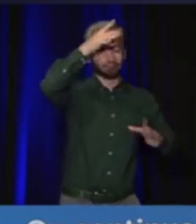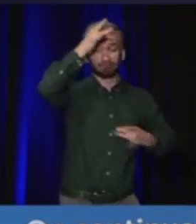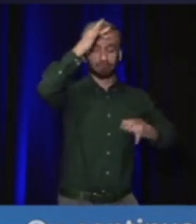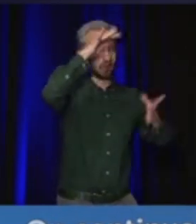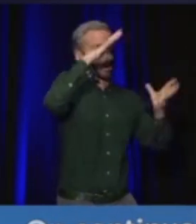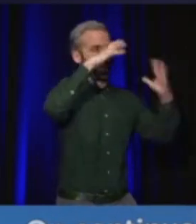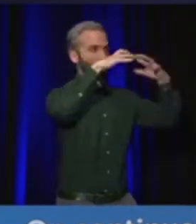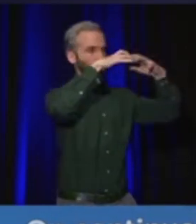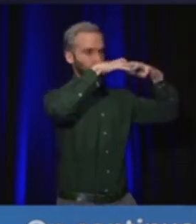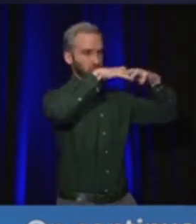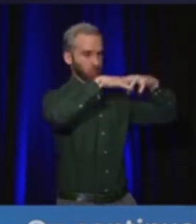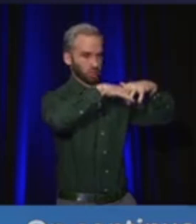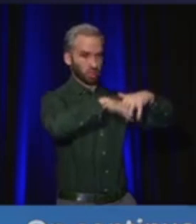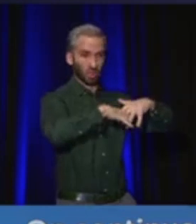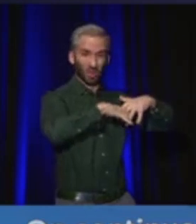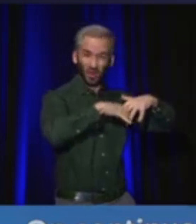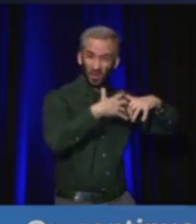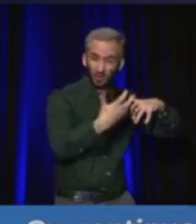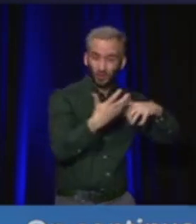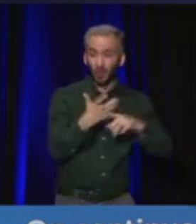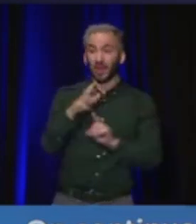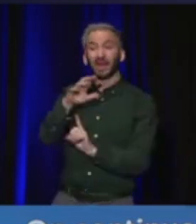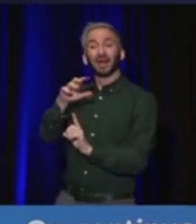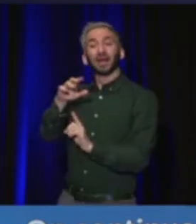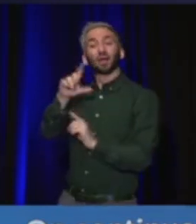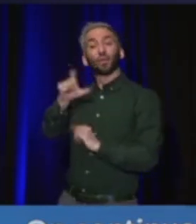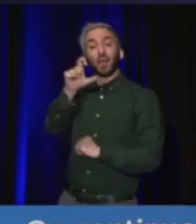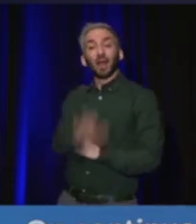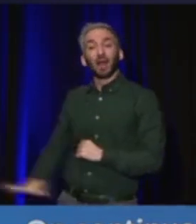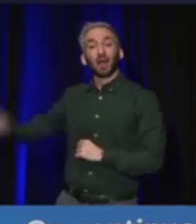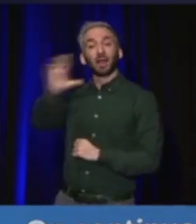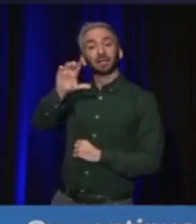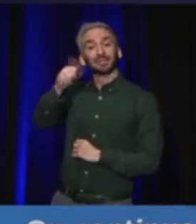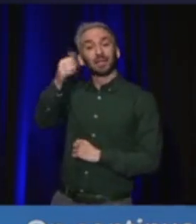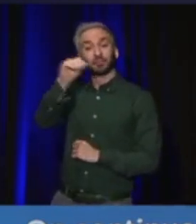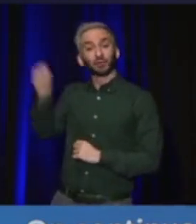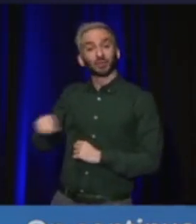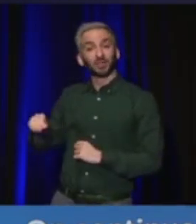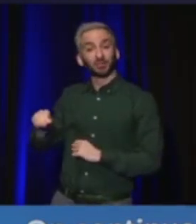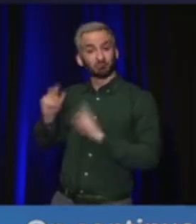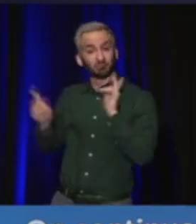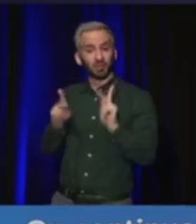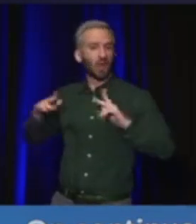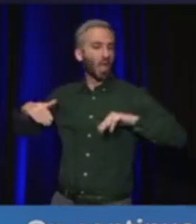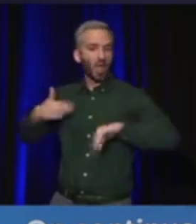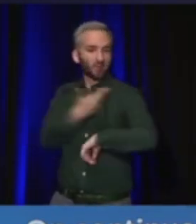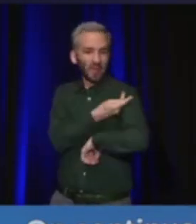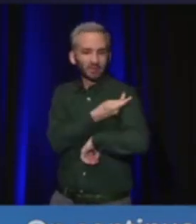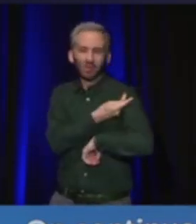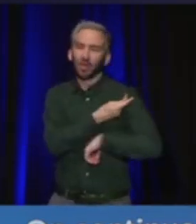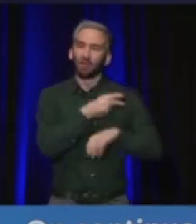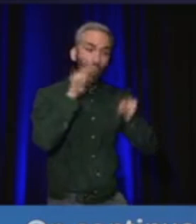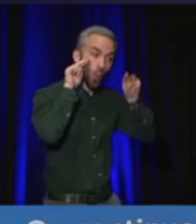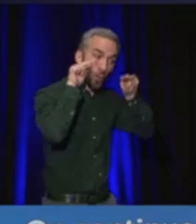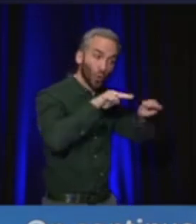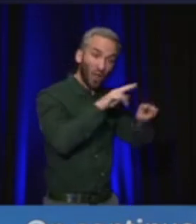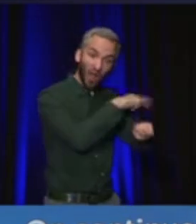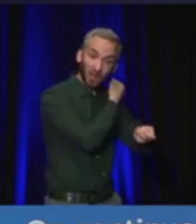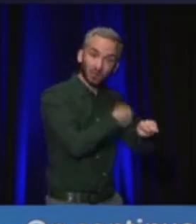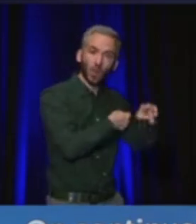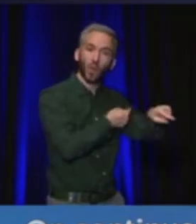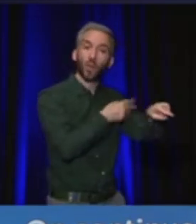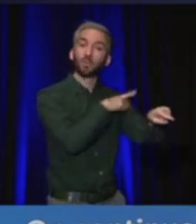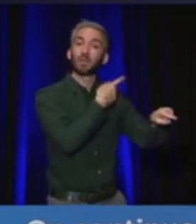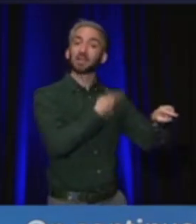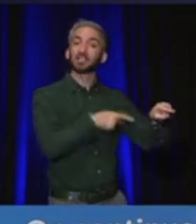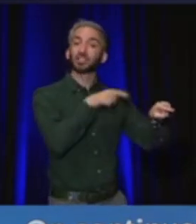people in hospitals because of the COVID-19. So if they don't want to do that for themselves they have to